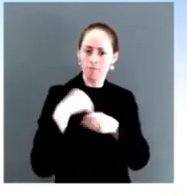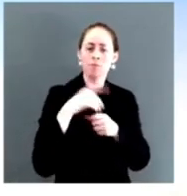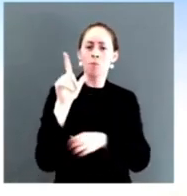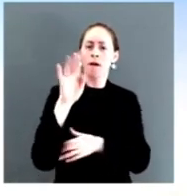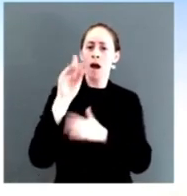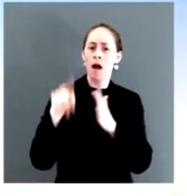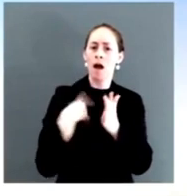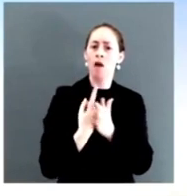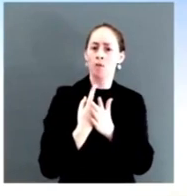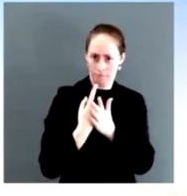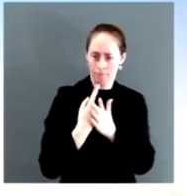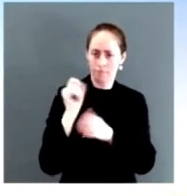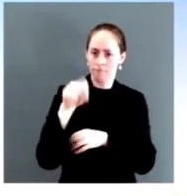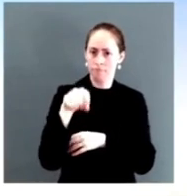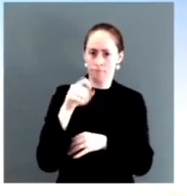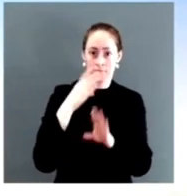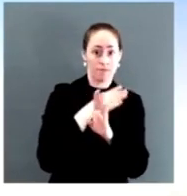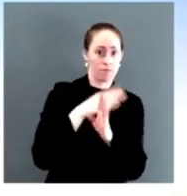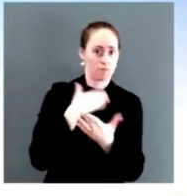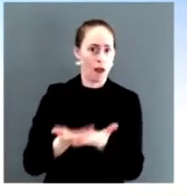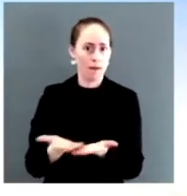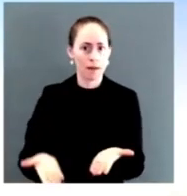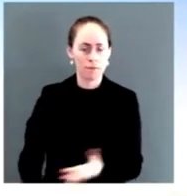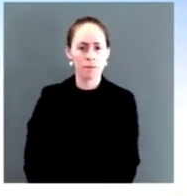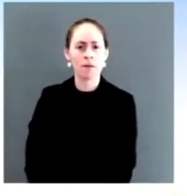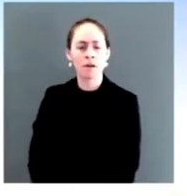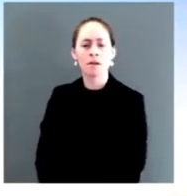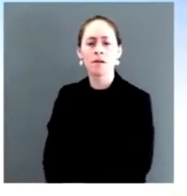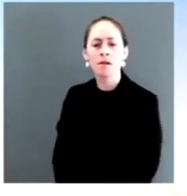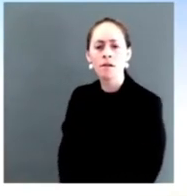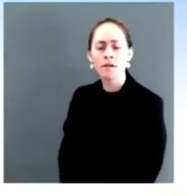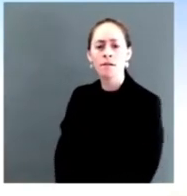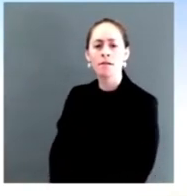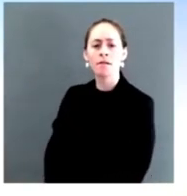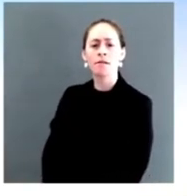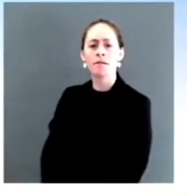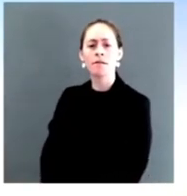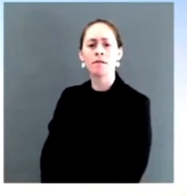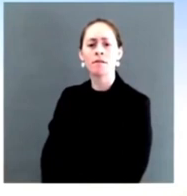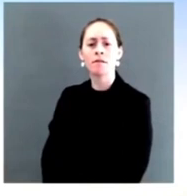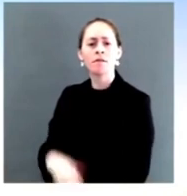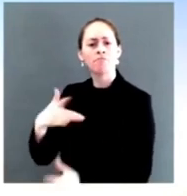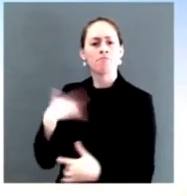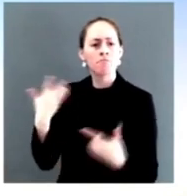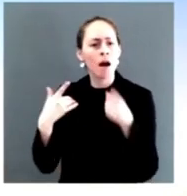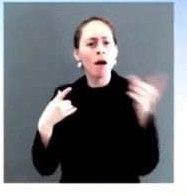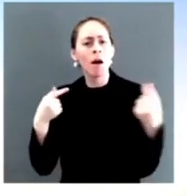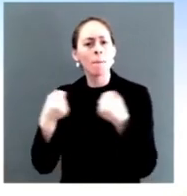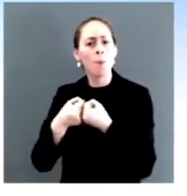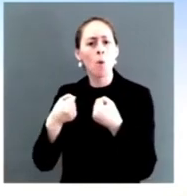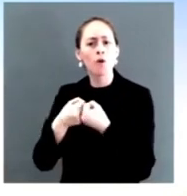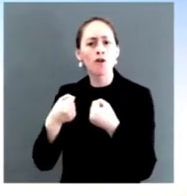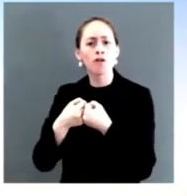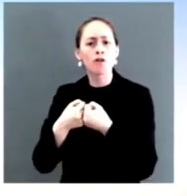in in huge numbers? That's a different issue. For example, when you talk, we still have Title 42 with regard to protection at the border. So there are protections